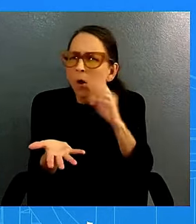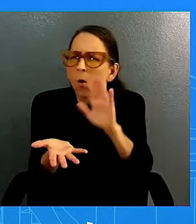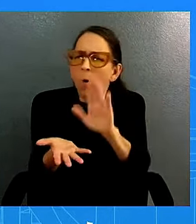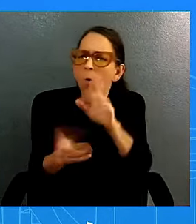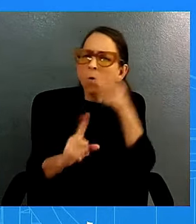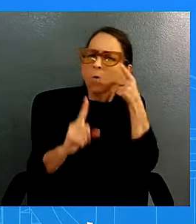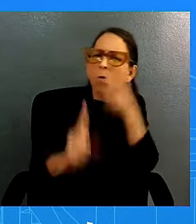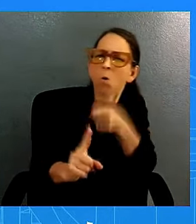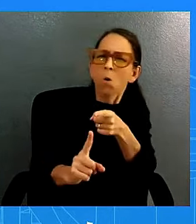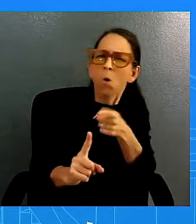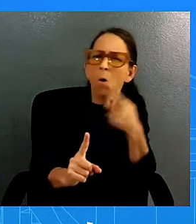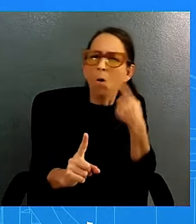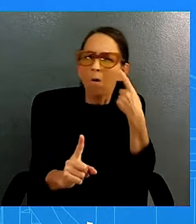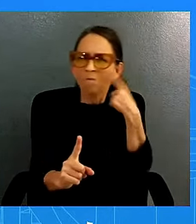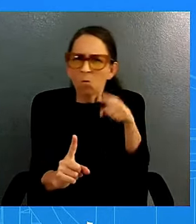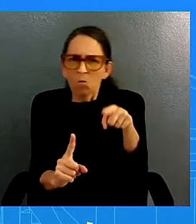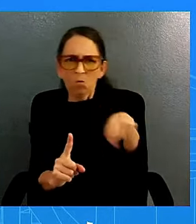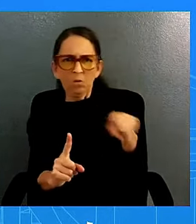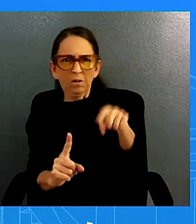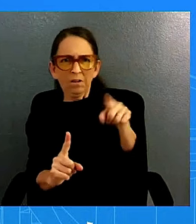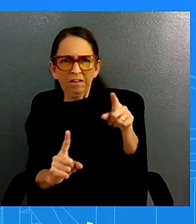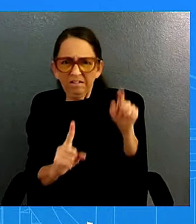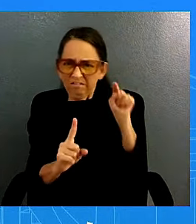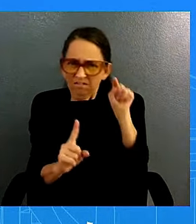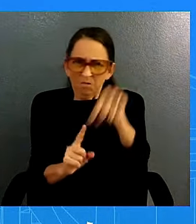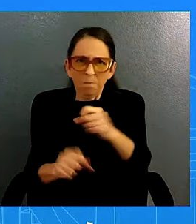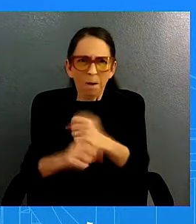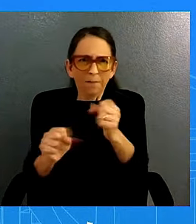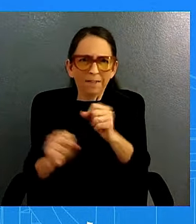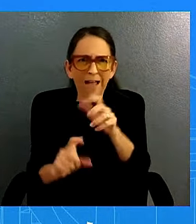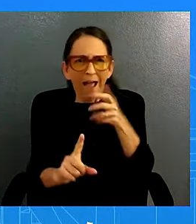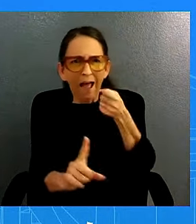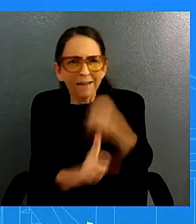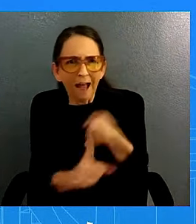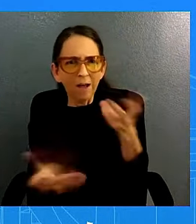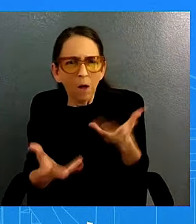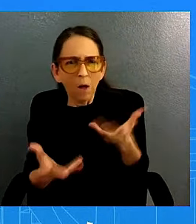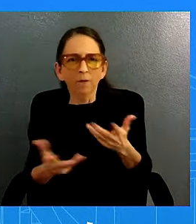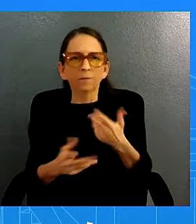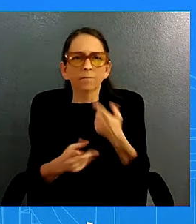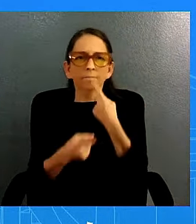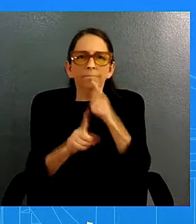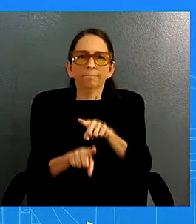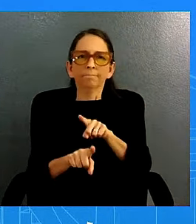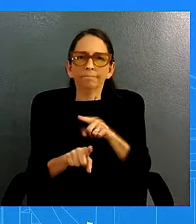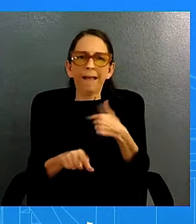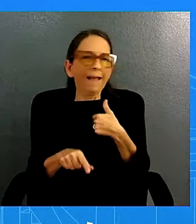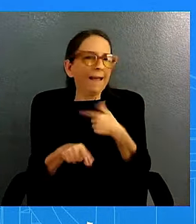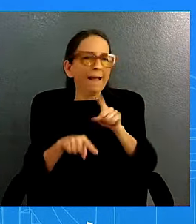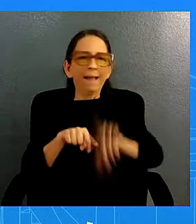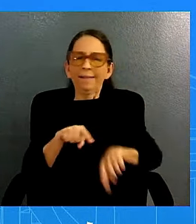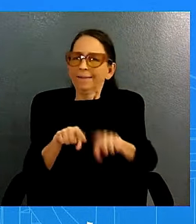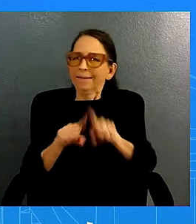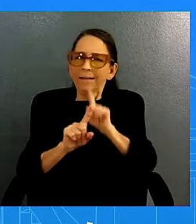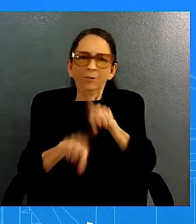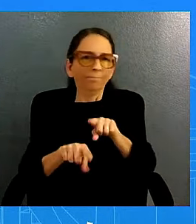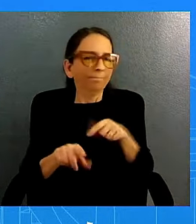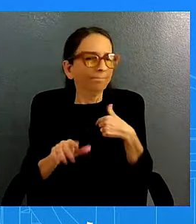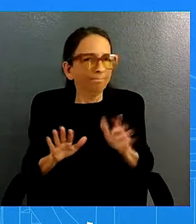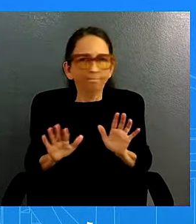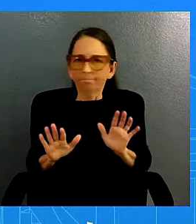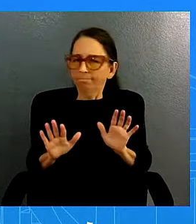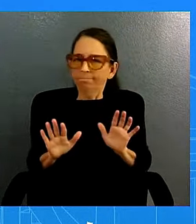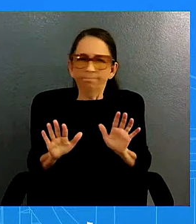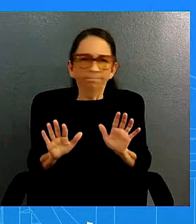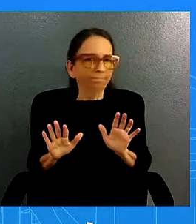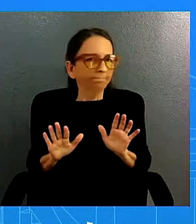speak to to uh to any of i can't speak to this uh i'm just going to leave it where we have been in the last two days you